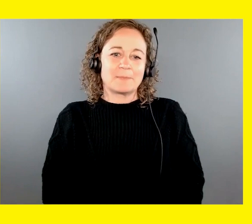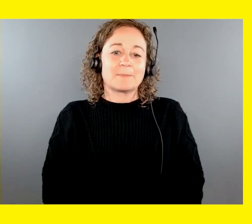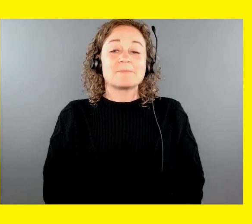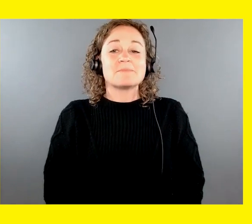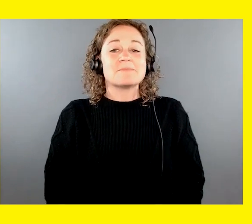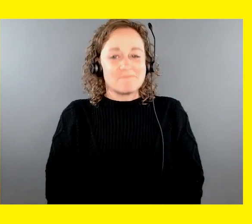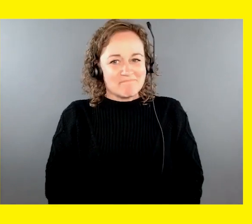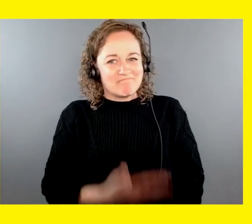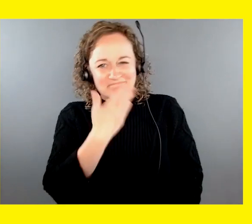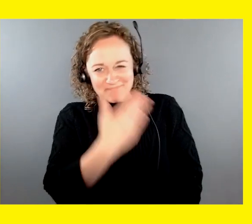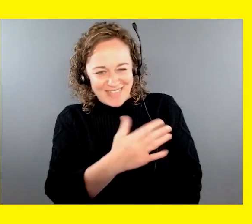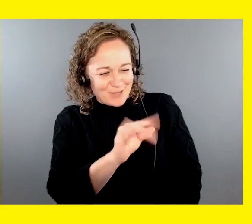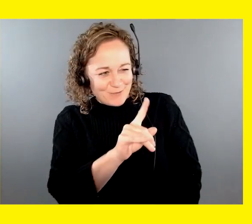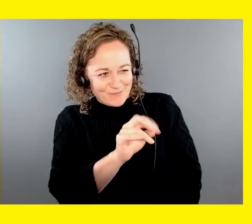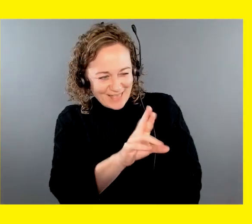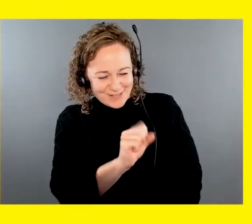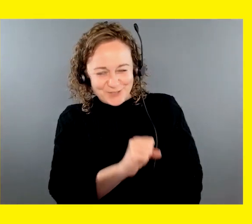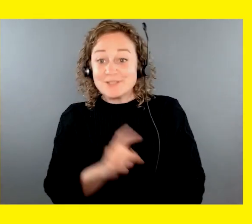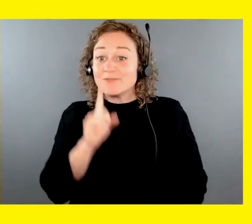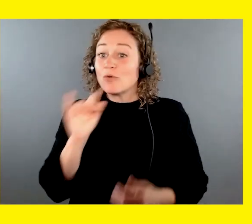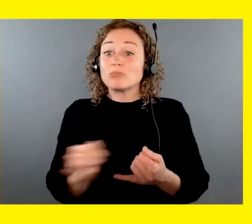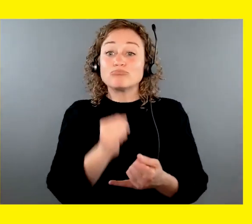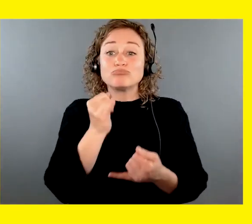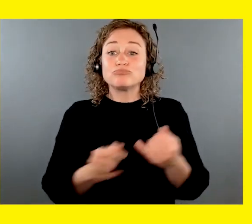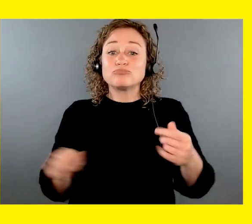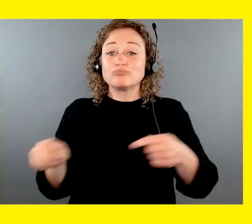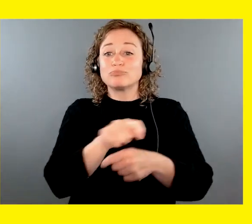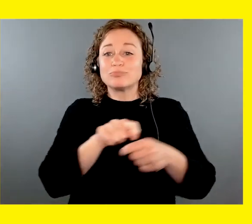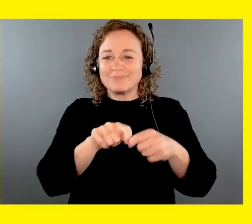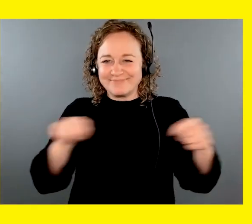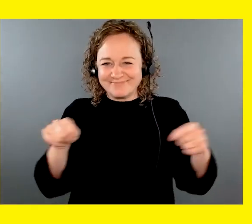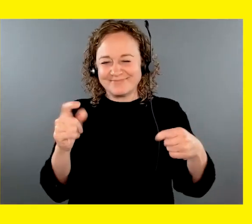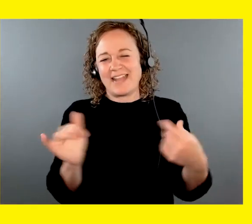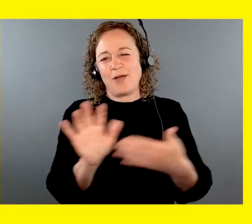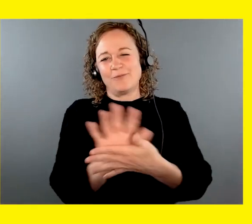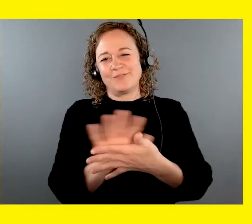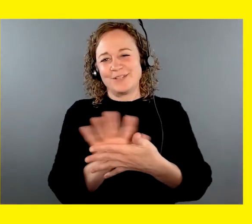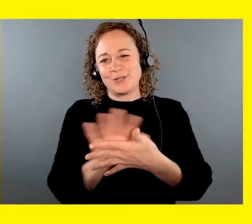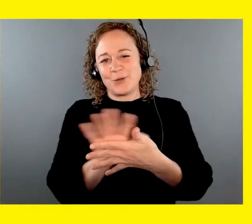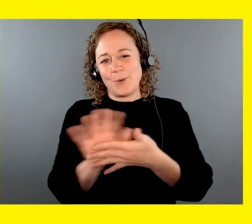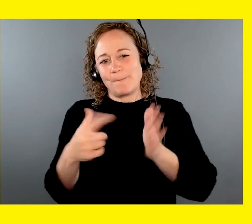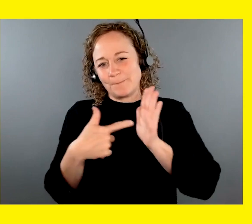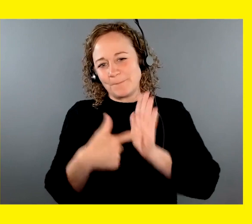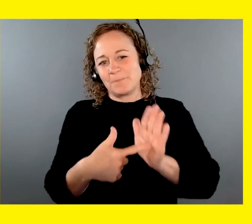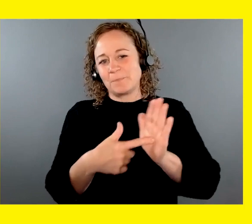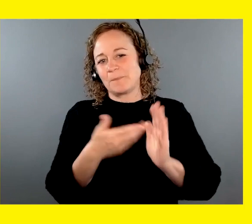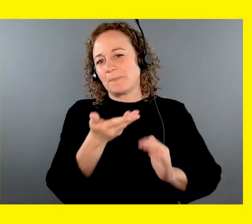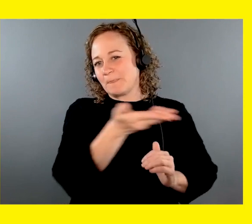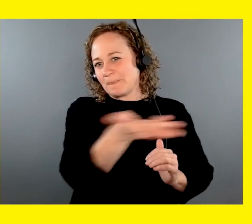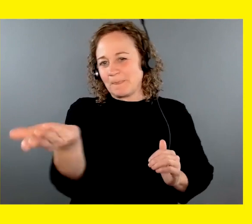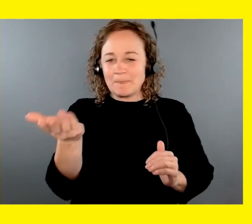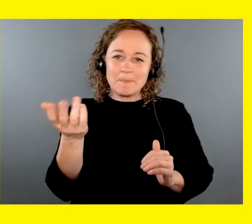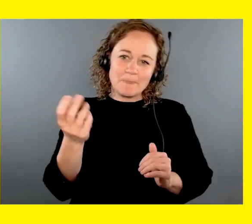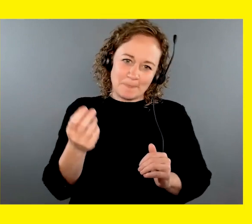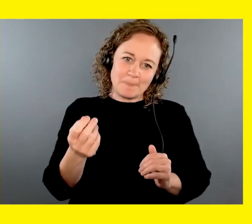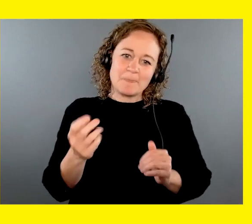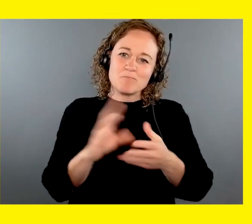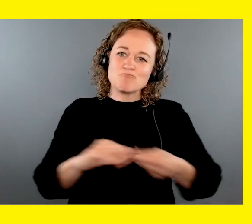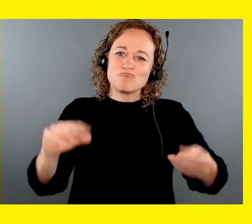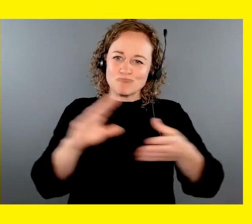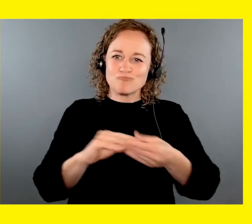And as we close today's graduation ceremony, here's a short video of some of today's graduates sharing their memories with their new partners.